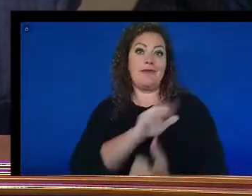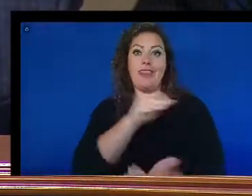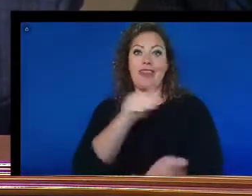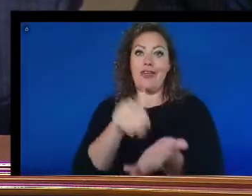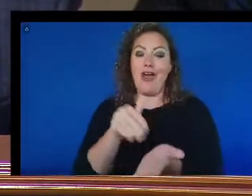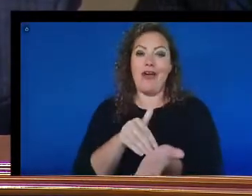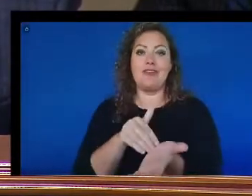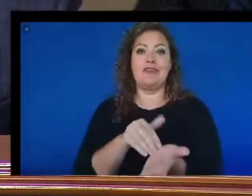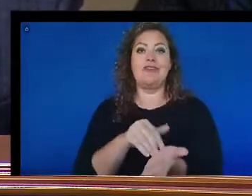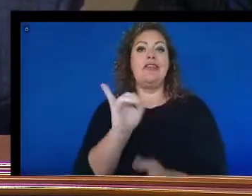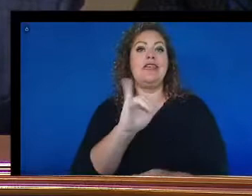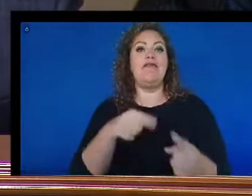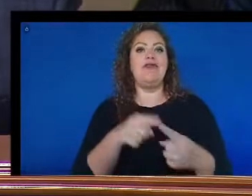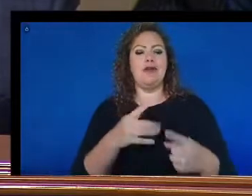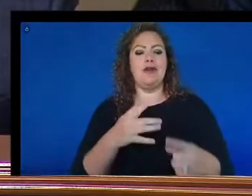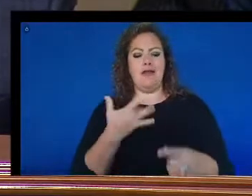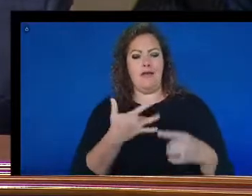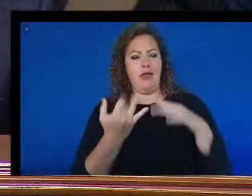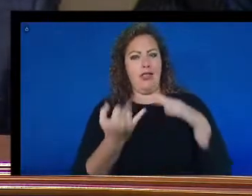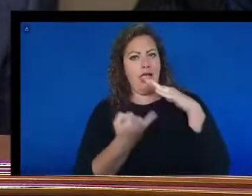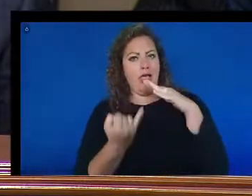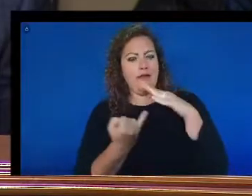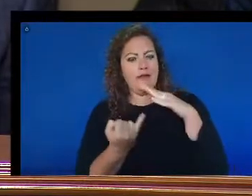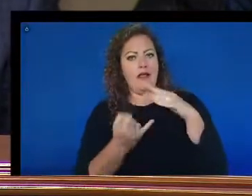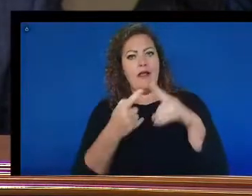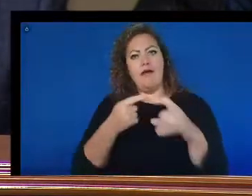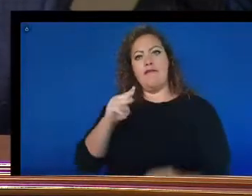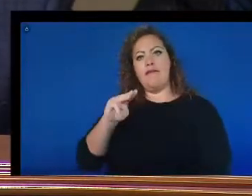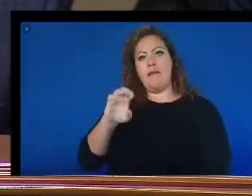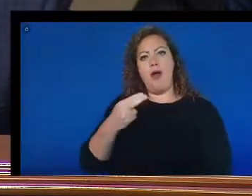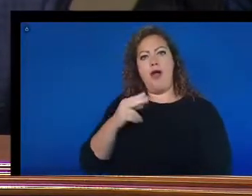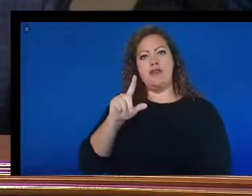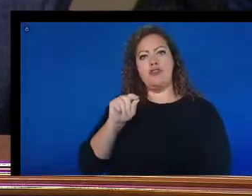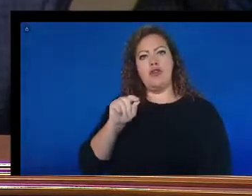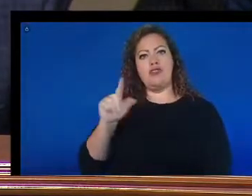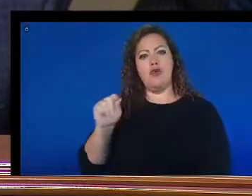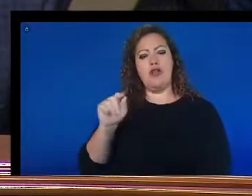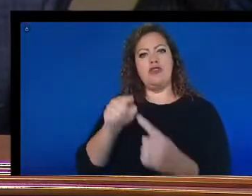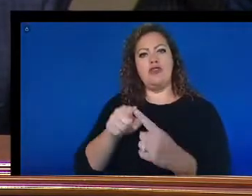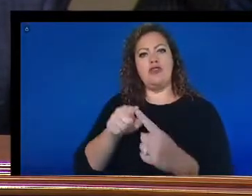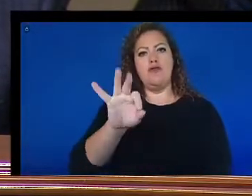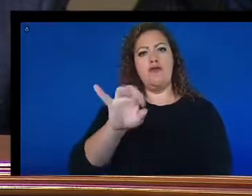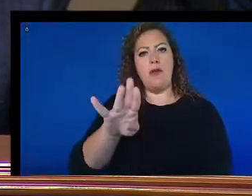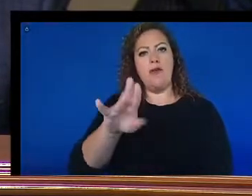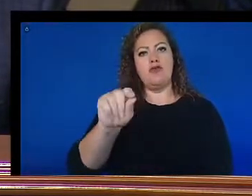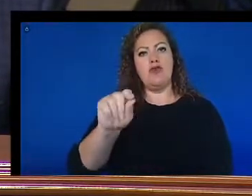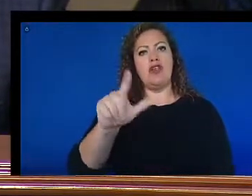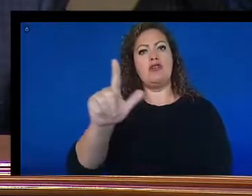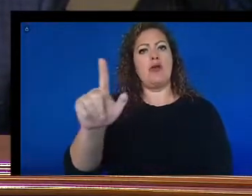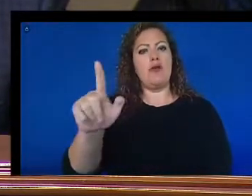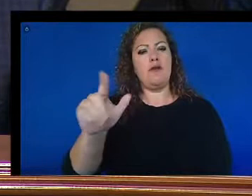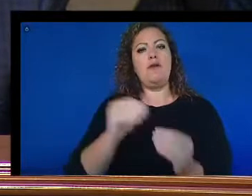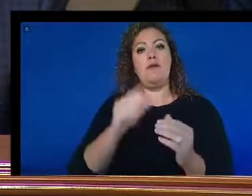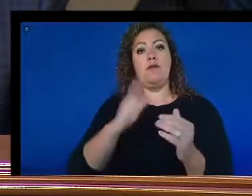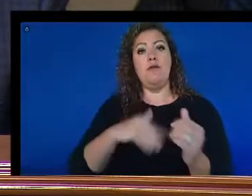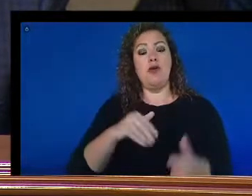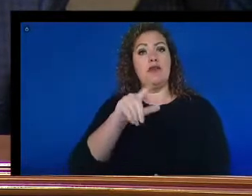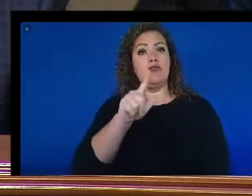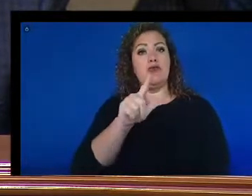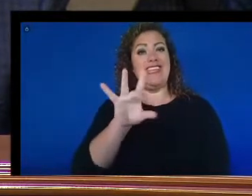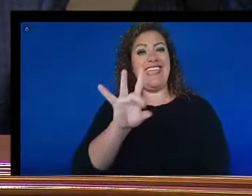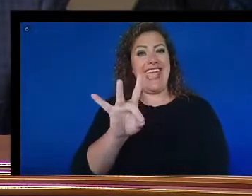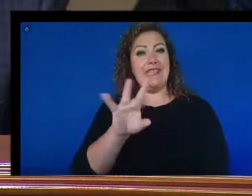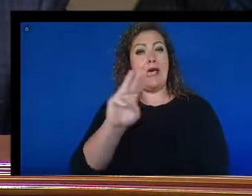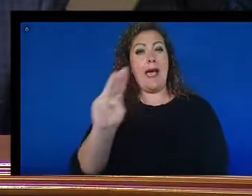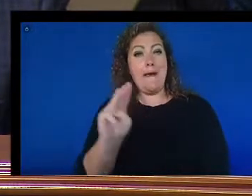when they were isolated. From March of 2020 through February of 2021, more than 28 million